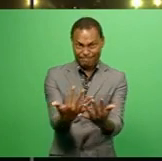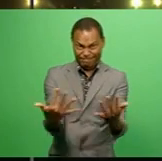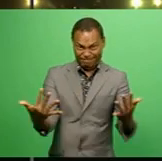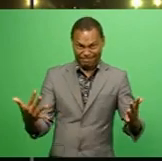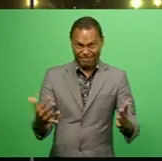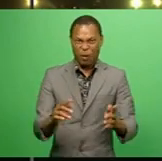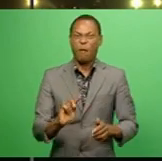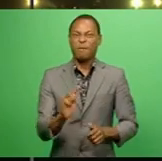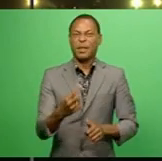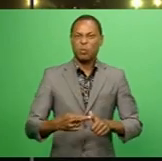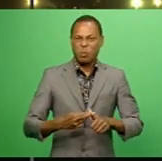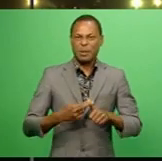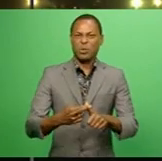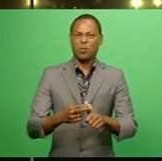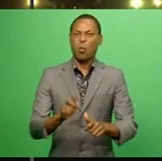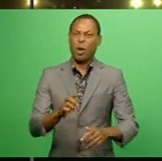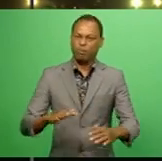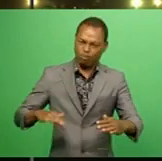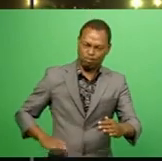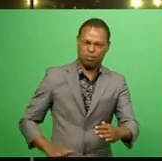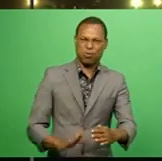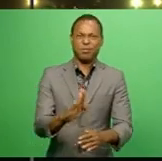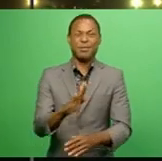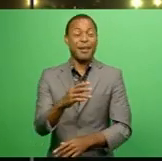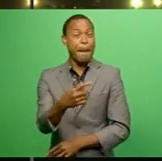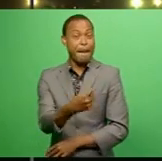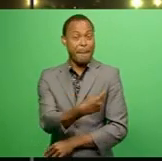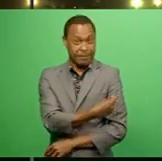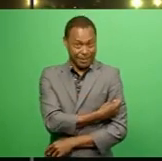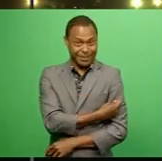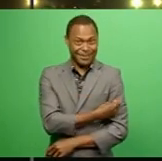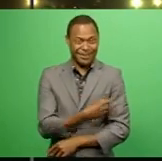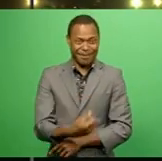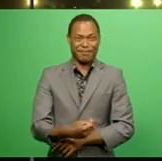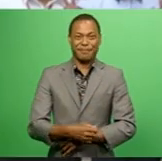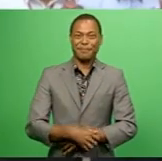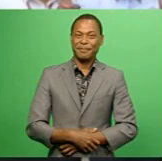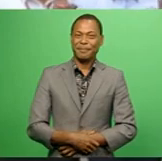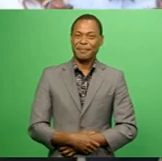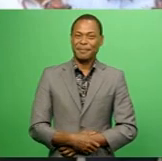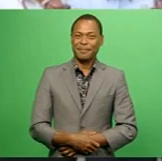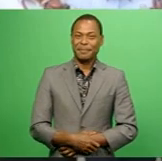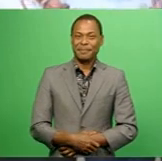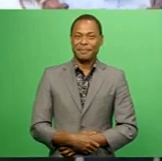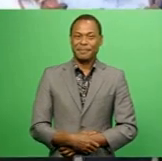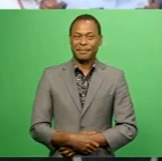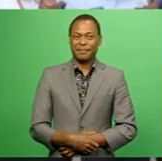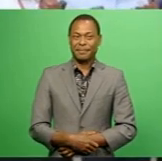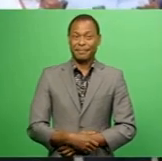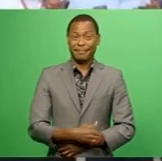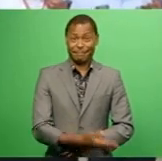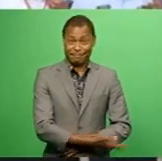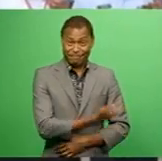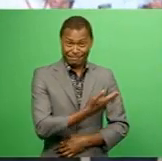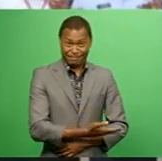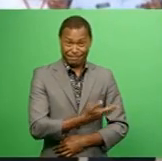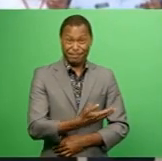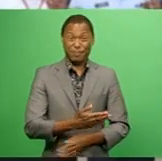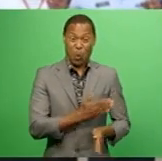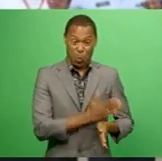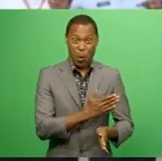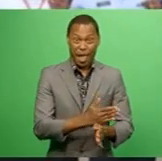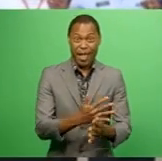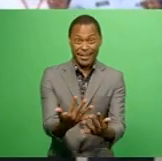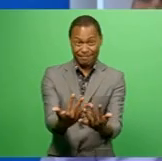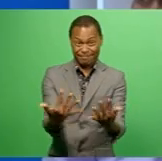vaccination to boost the efficacy of the vaccine, Ritika Pratap reports. These quarantine and border management workers